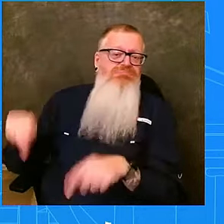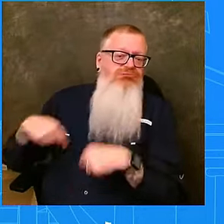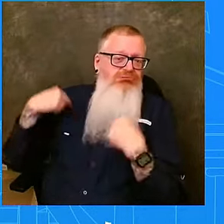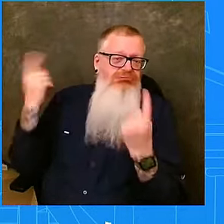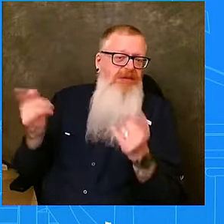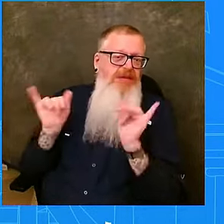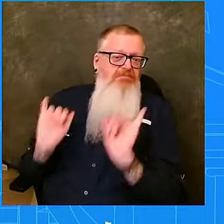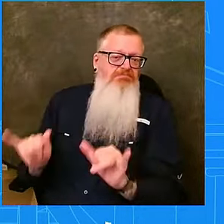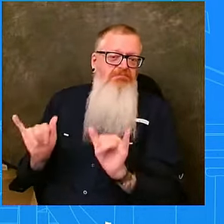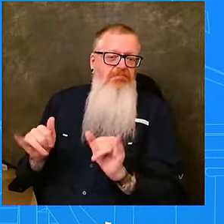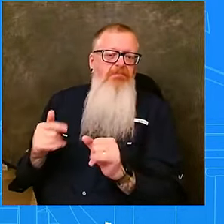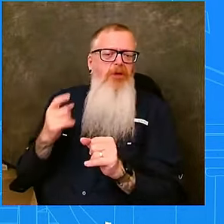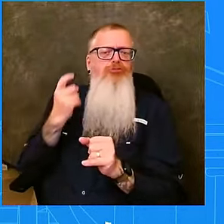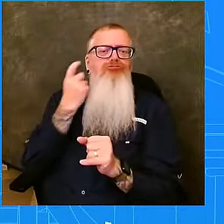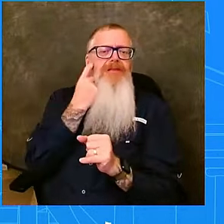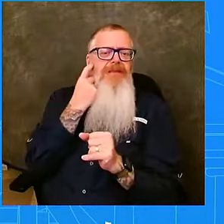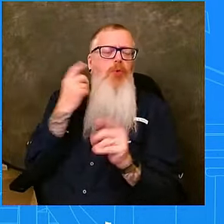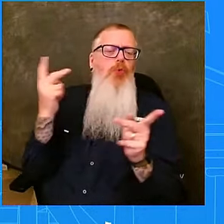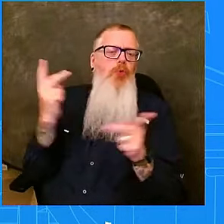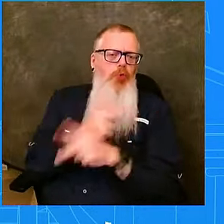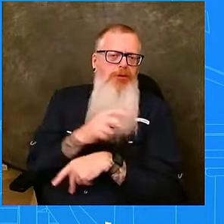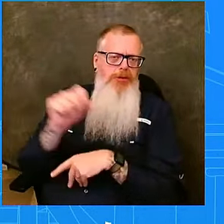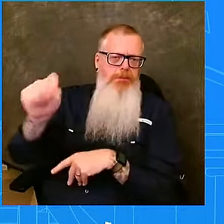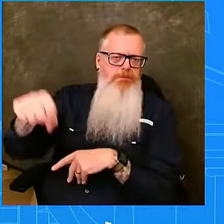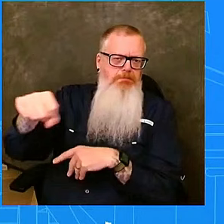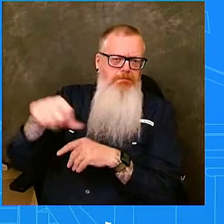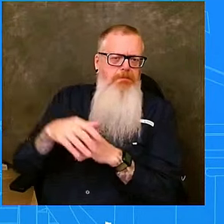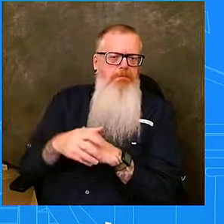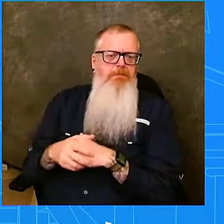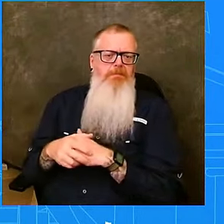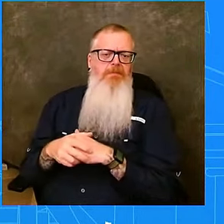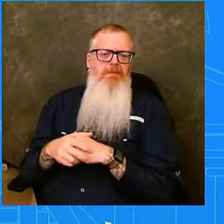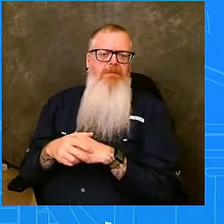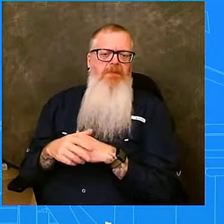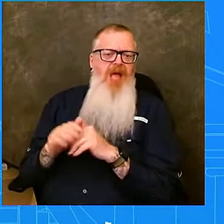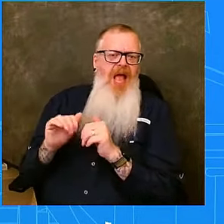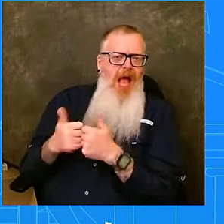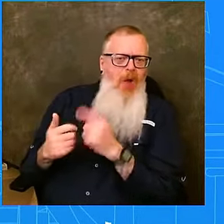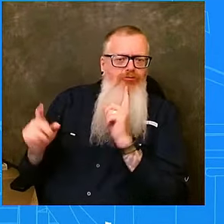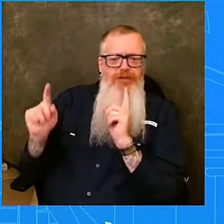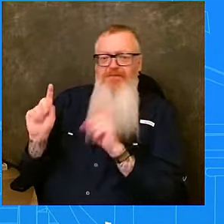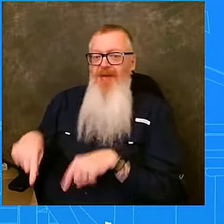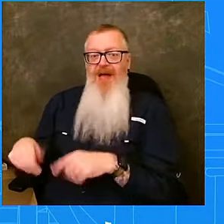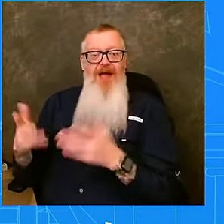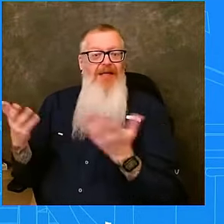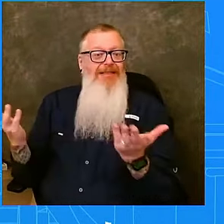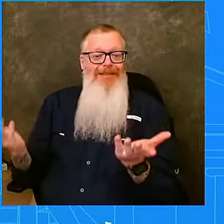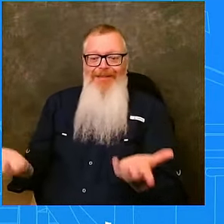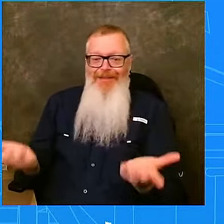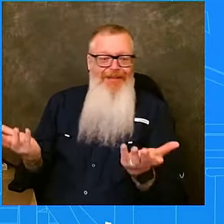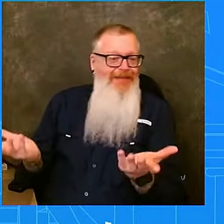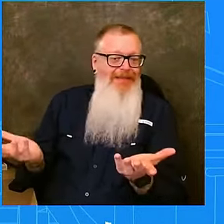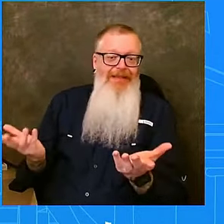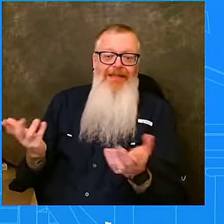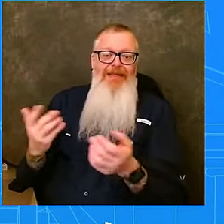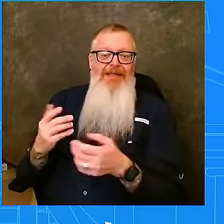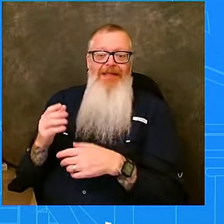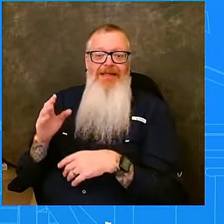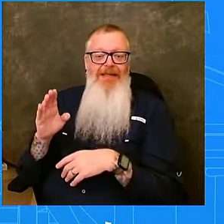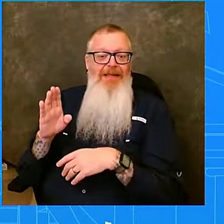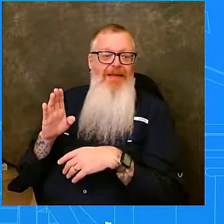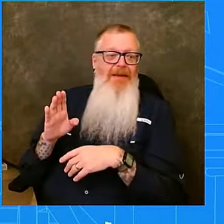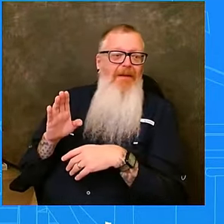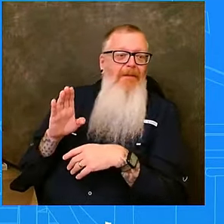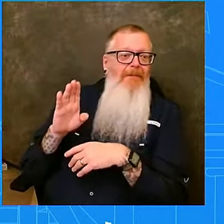saw a significant increase in the response in Maui and even more, the greatest amount that I've seen in this response to